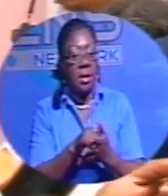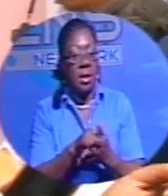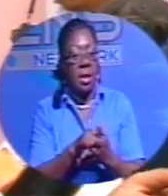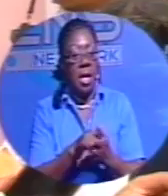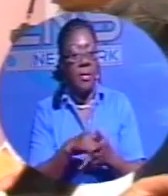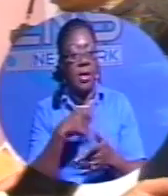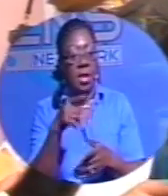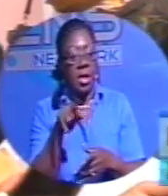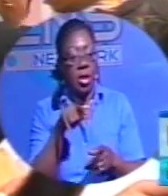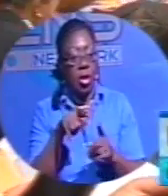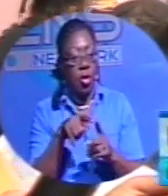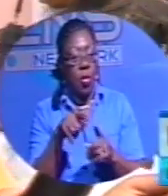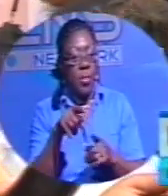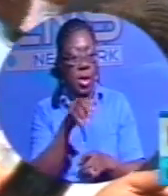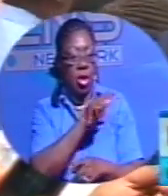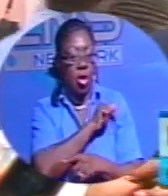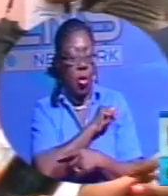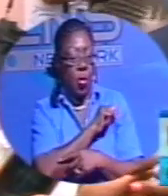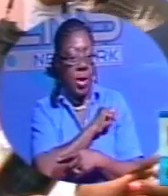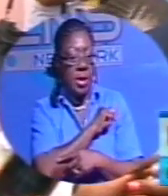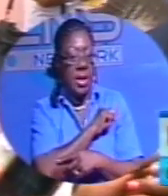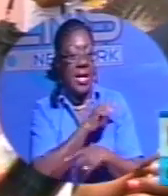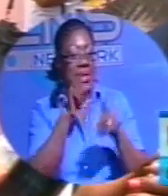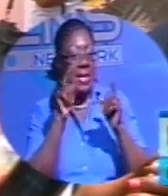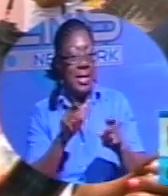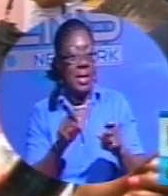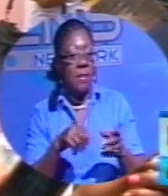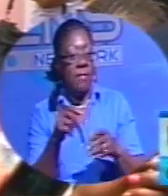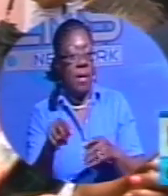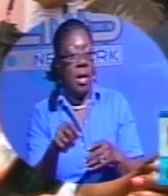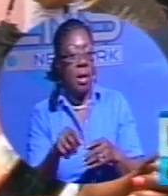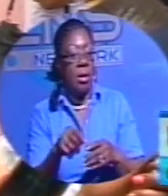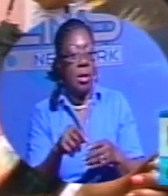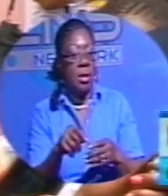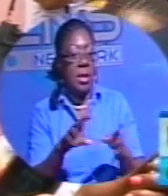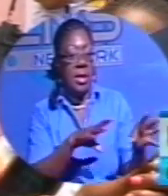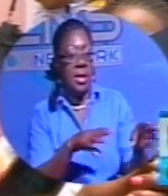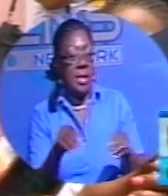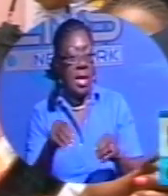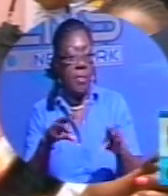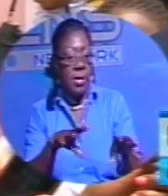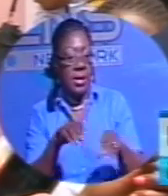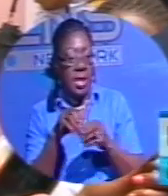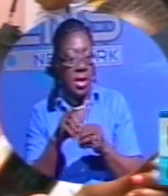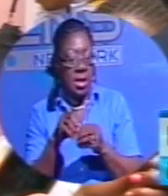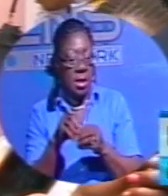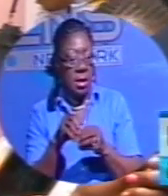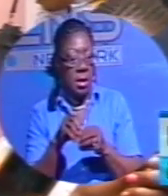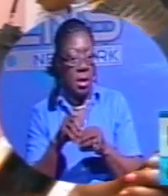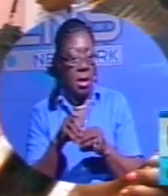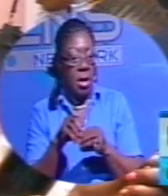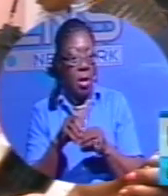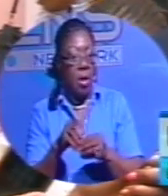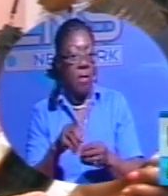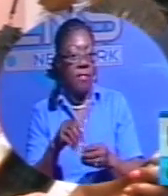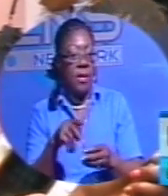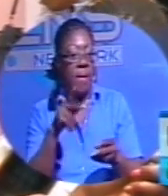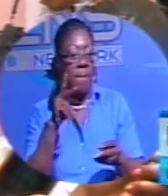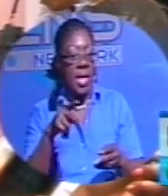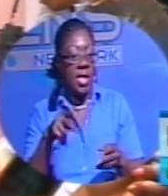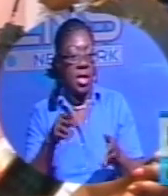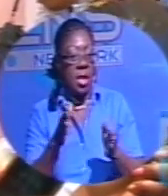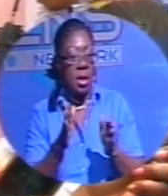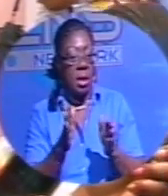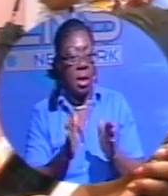Mr. Turnquest, they need to file an injunction. They need to take possession of at least the pension plan. They're waiting